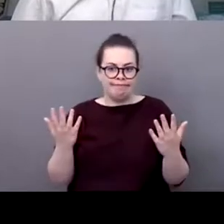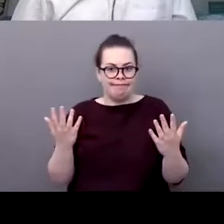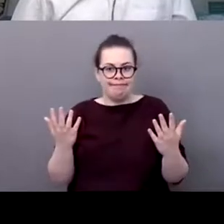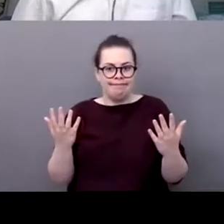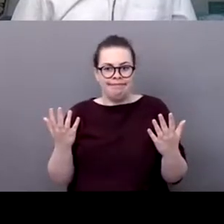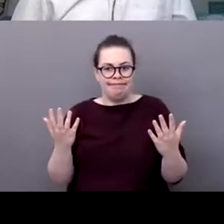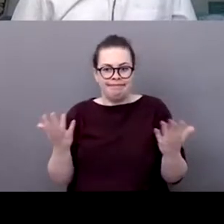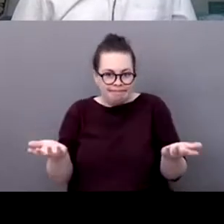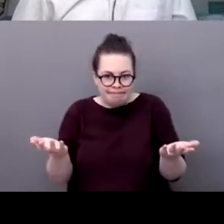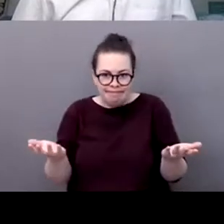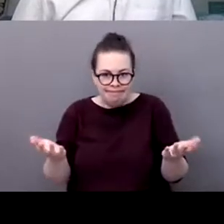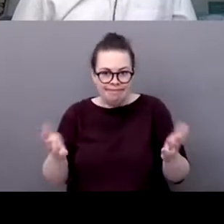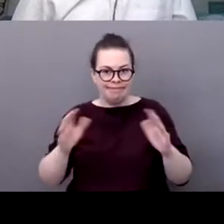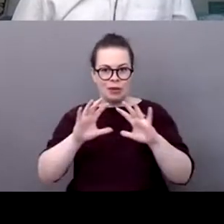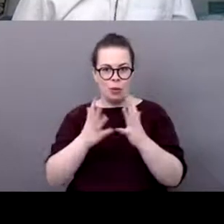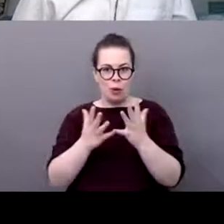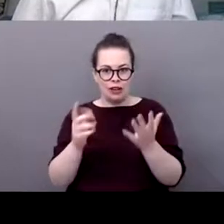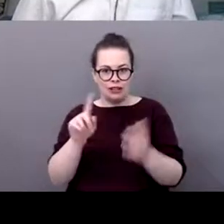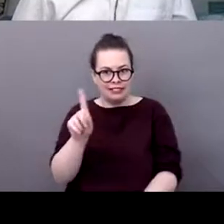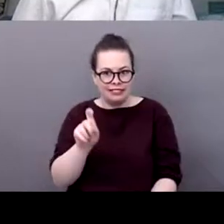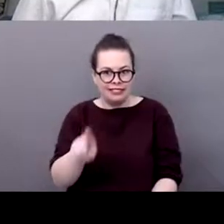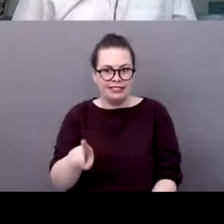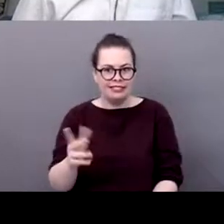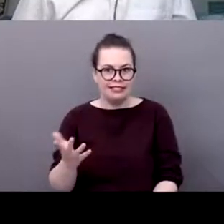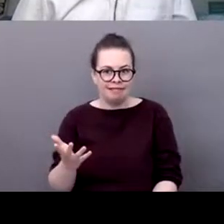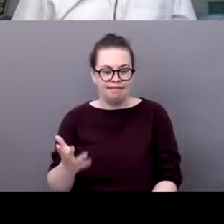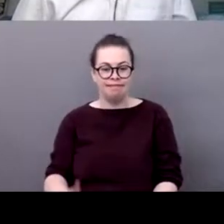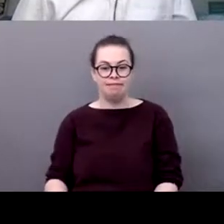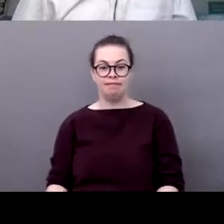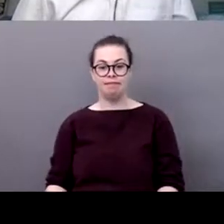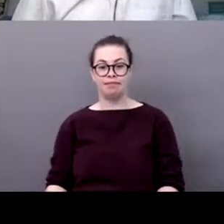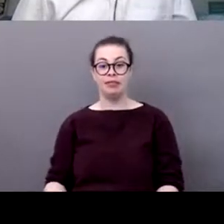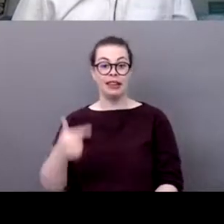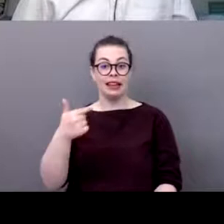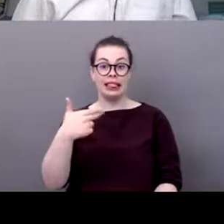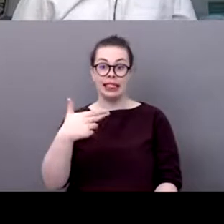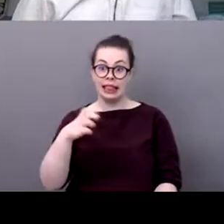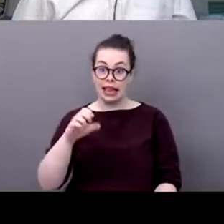so if you want to add something you voulez ajouter quelque chose theo